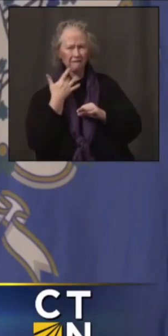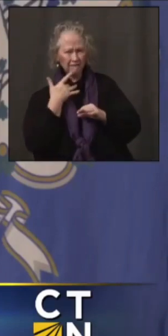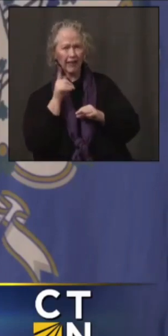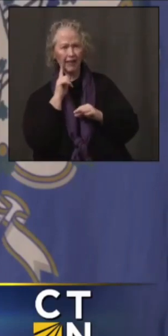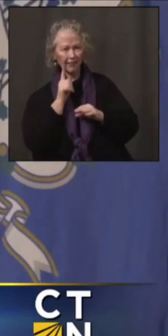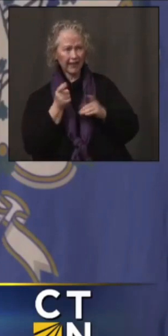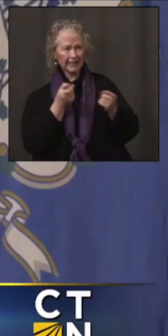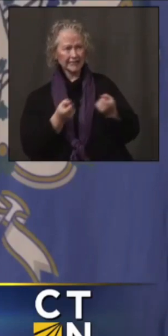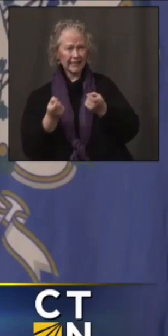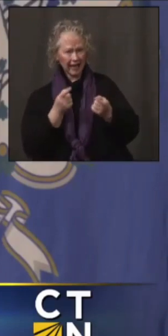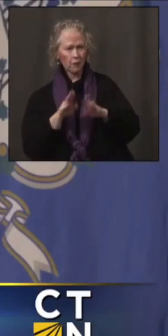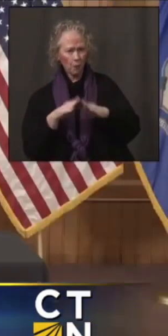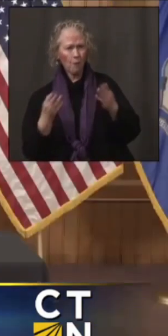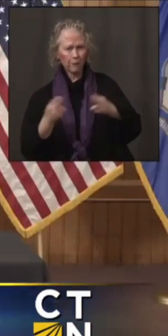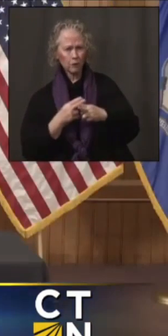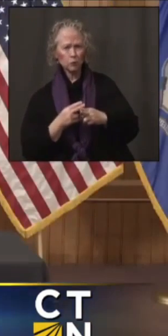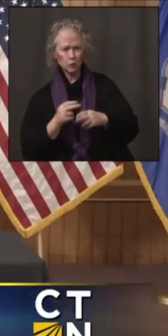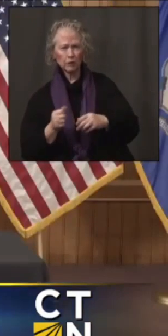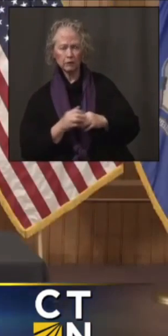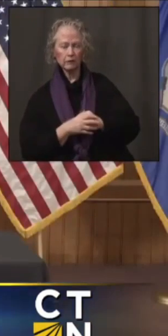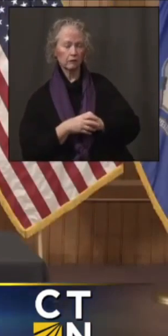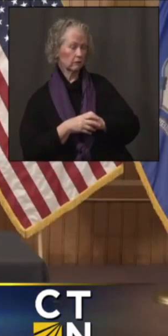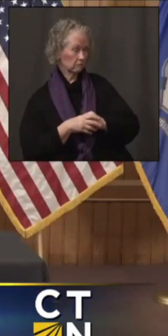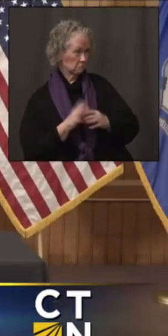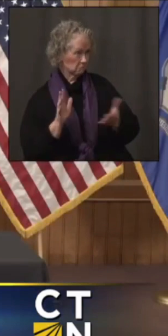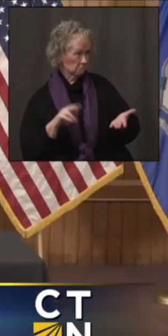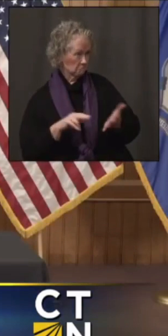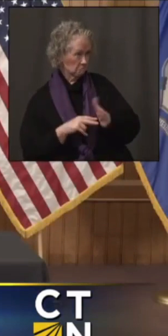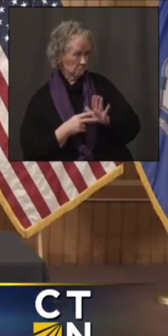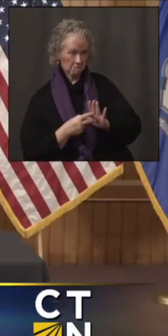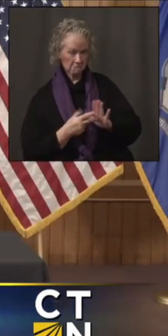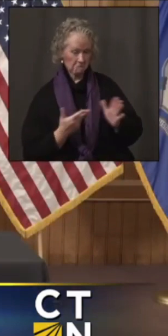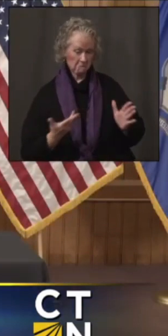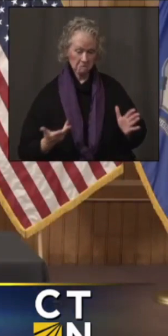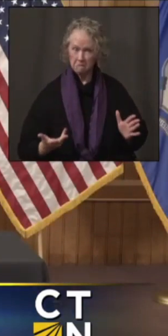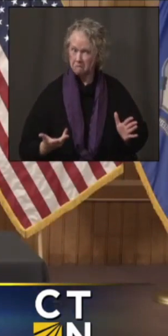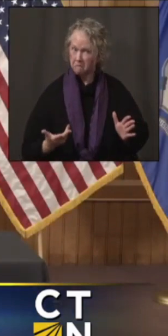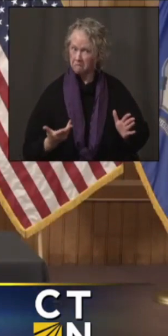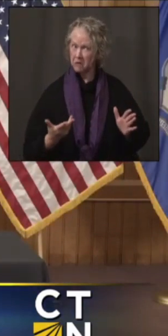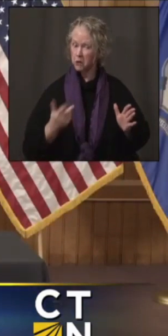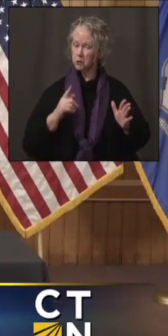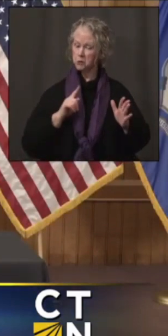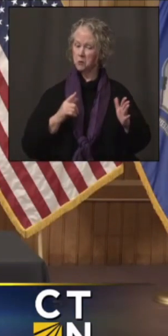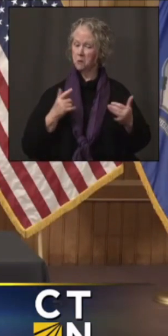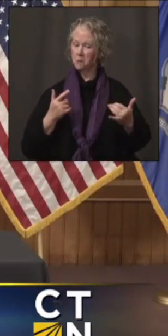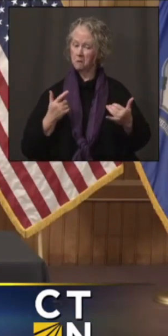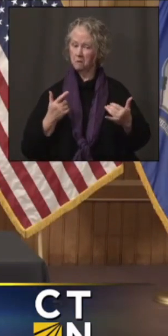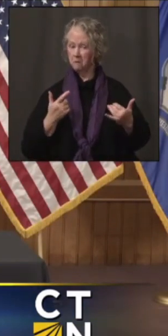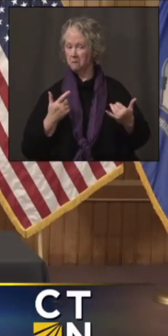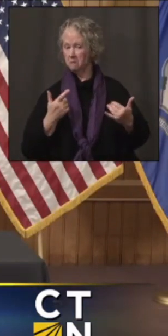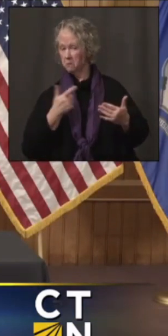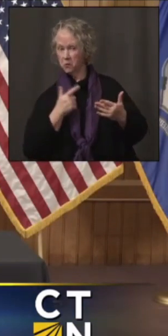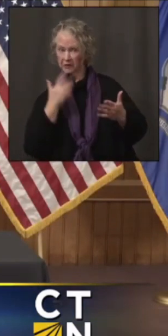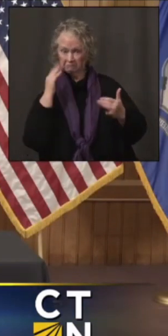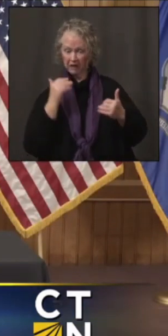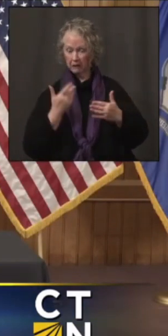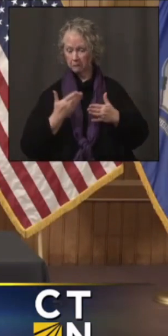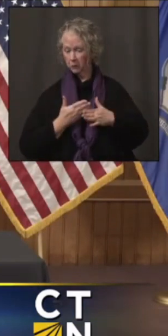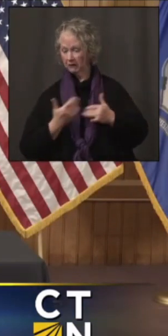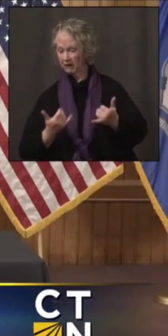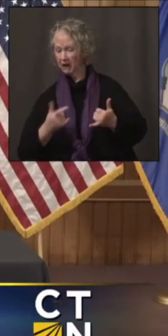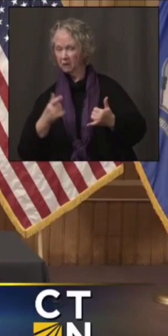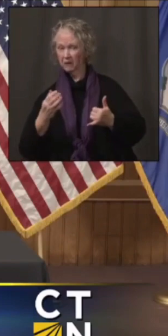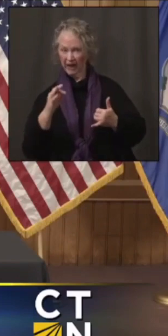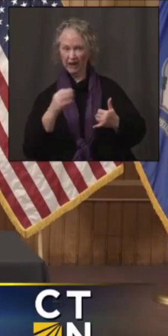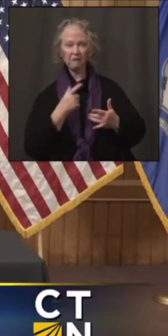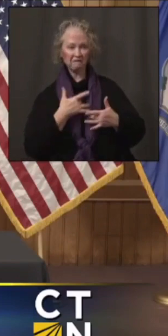soon. So, unless, in other words, unless something happens between now and the 19th, you could see that they